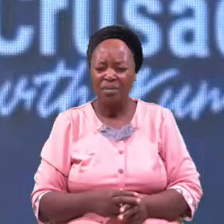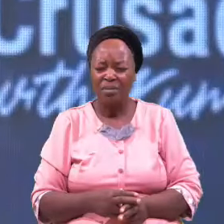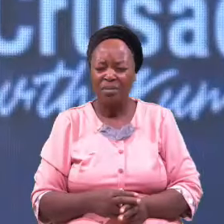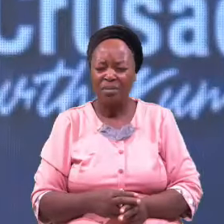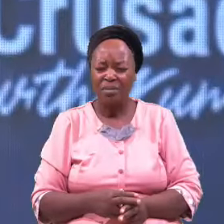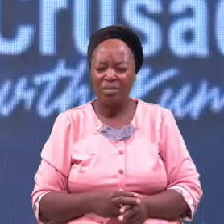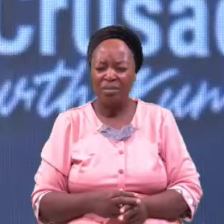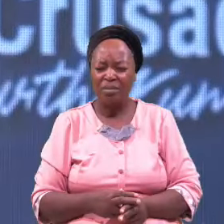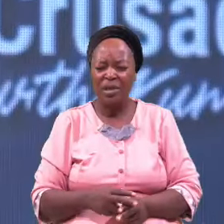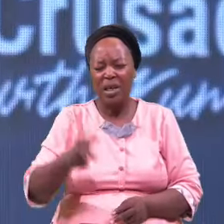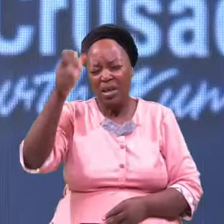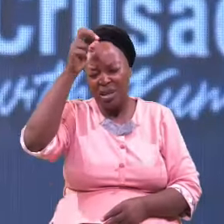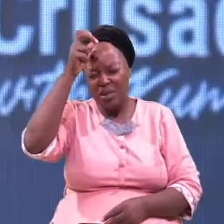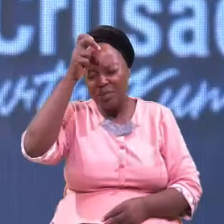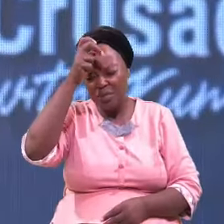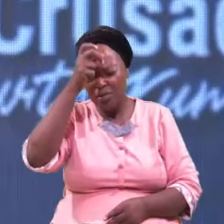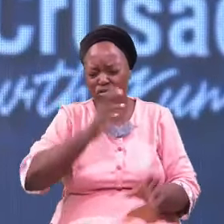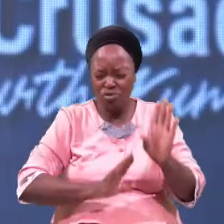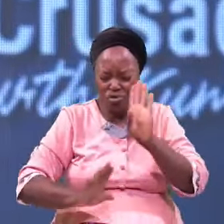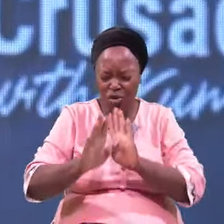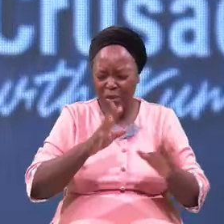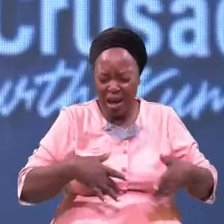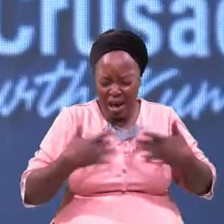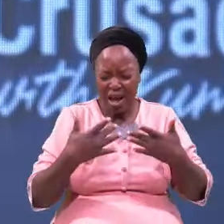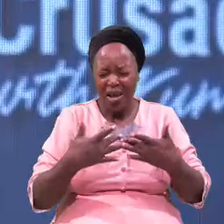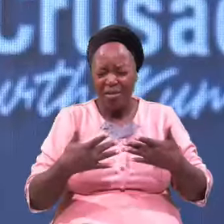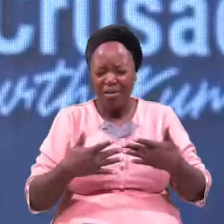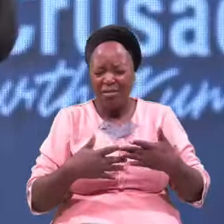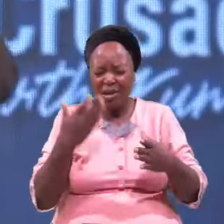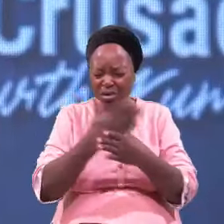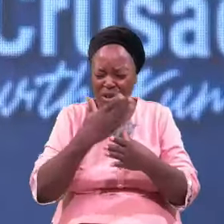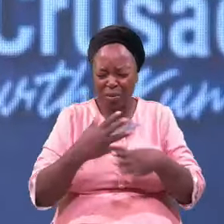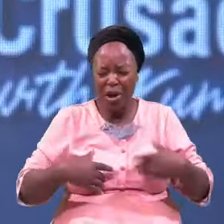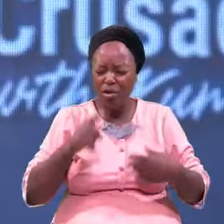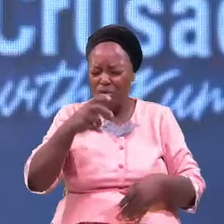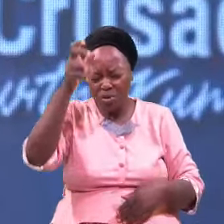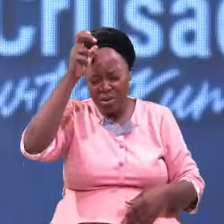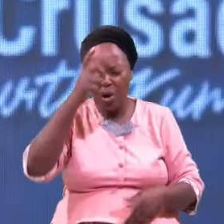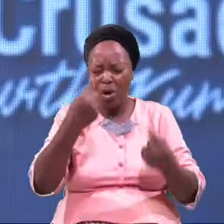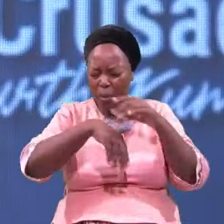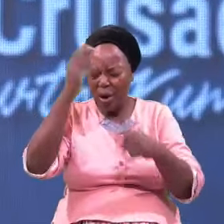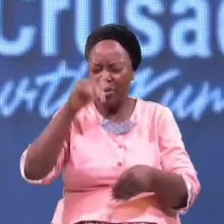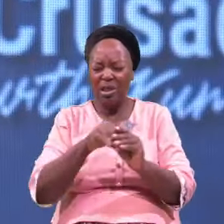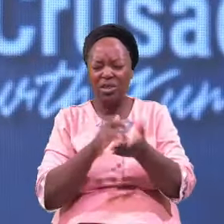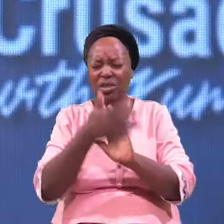Demons Tormenting Life Arrashing Lives Demons Get Out In Jesus Name